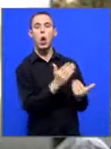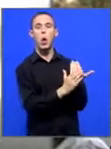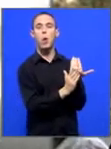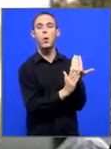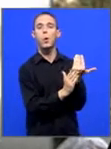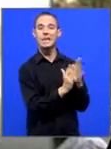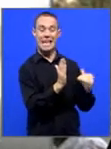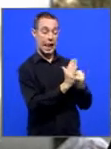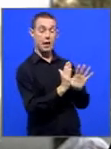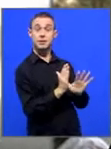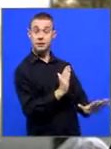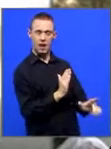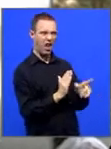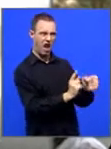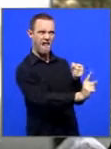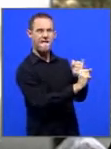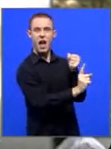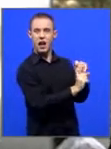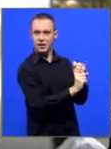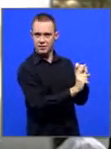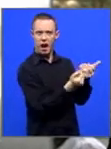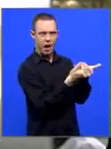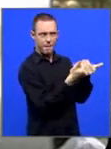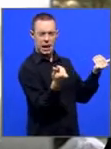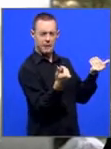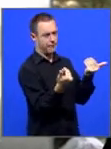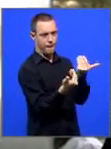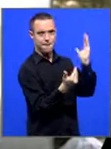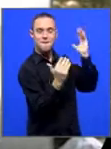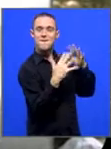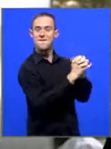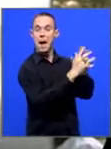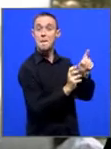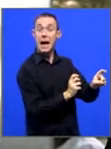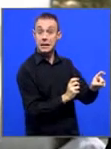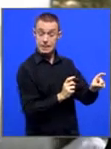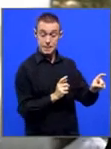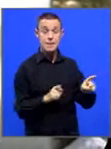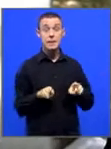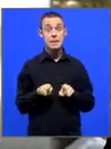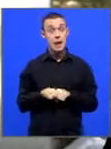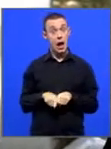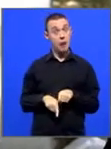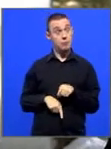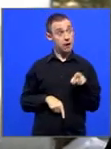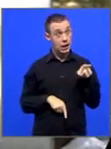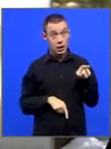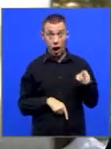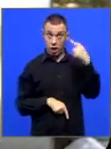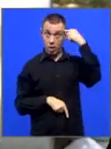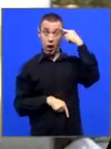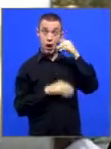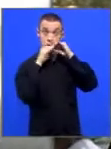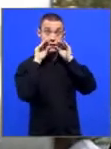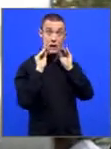movement in the world outside South Africa. So there's another nation in the world that is grieving with us, but also